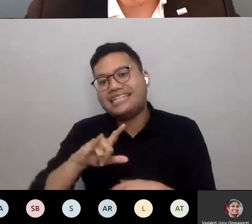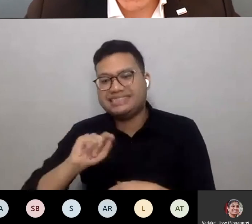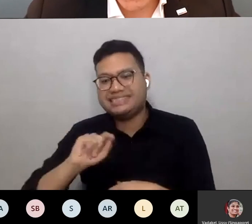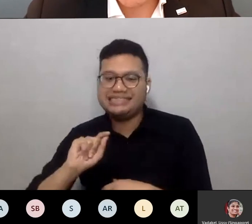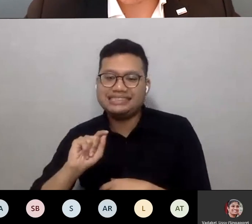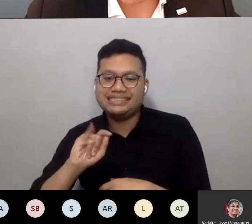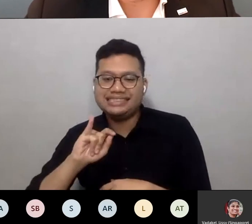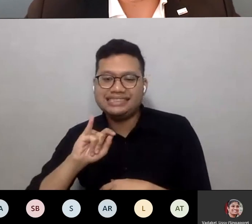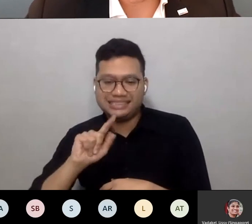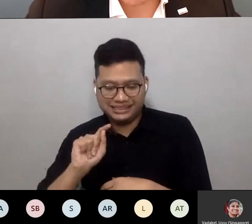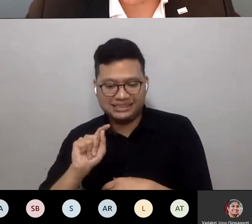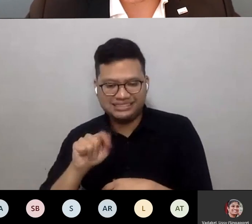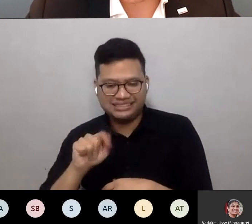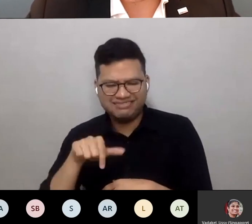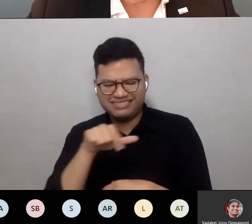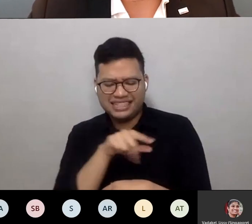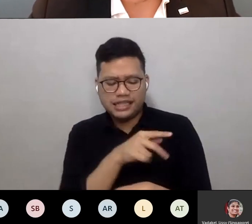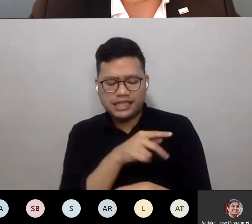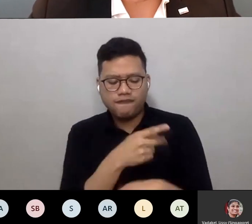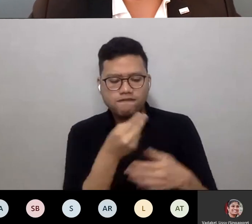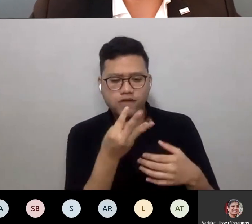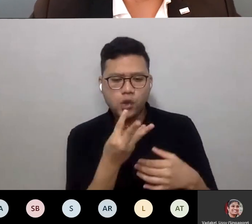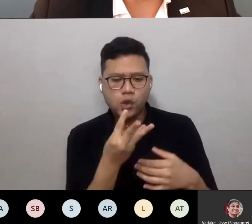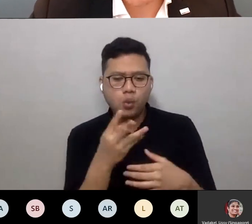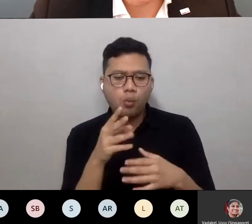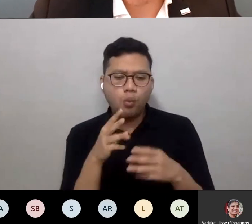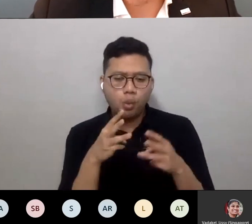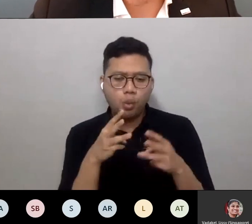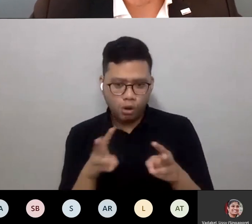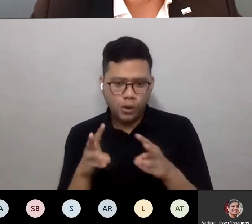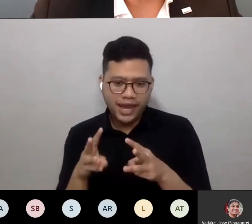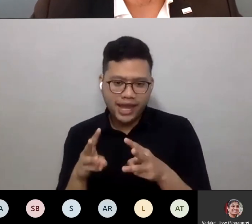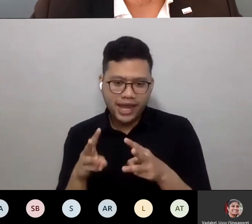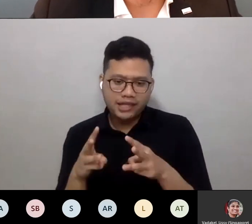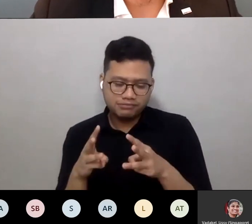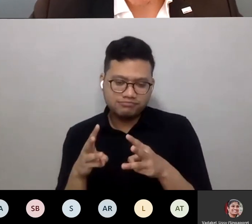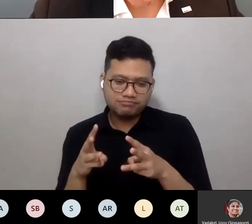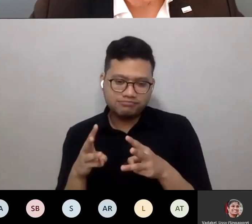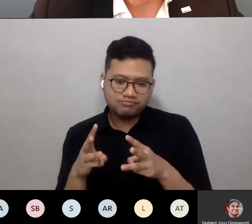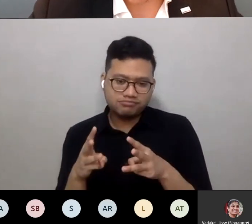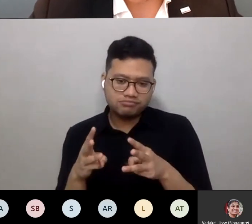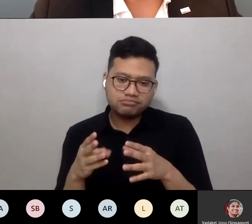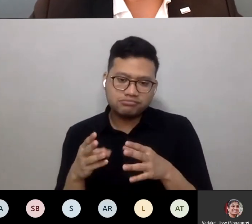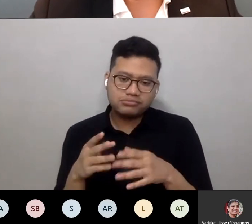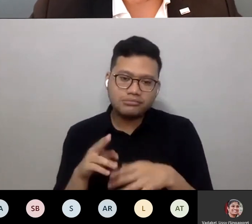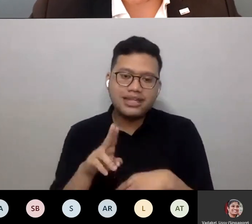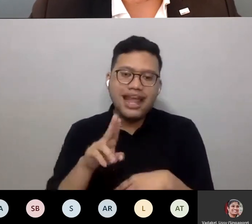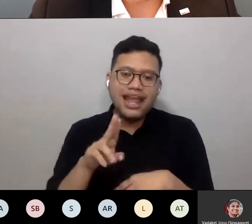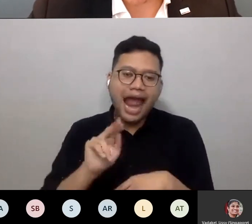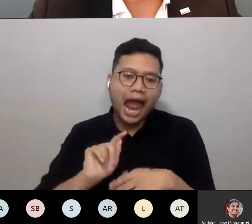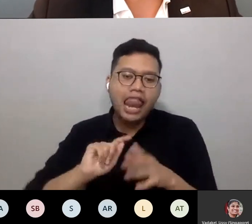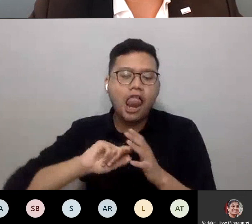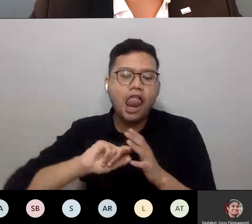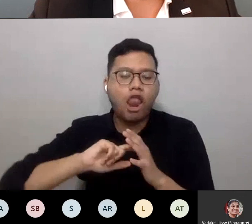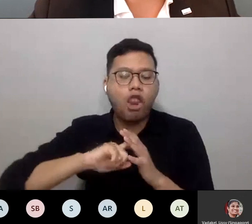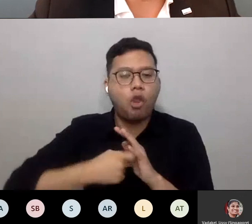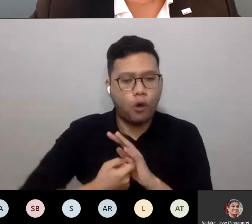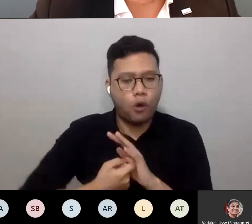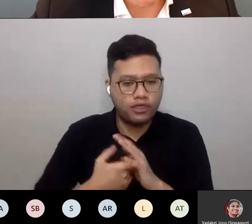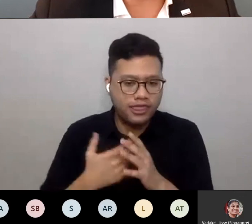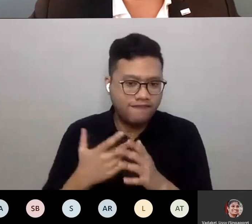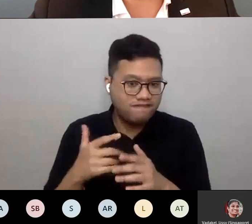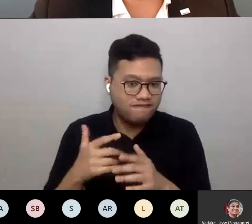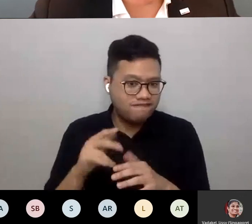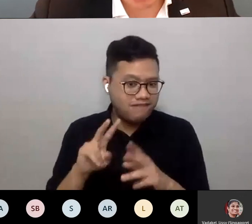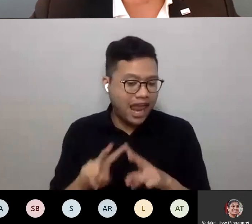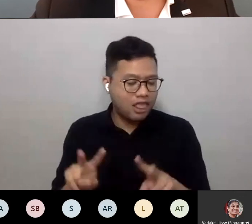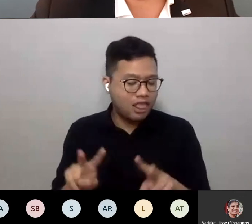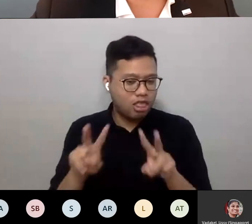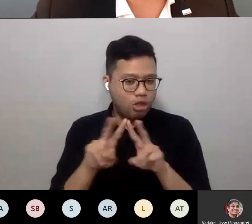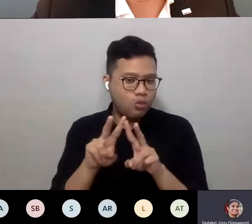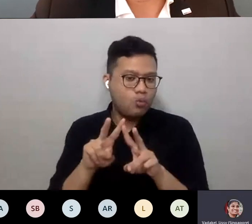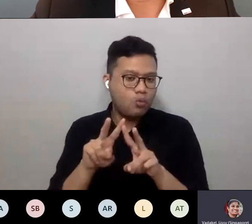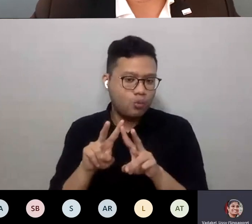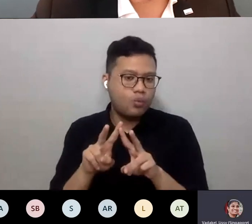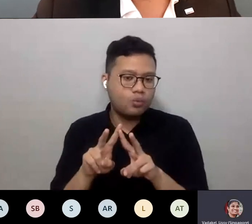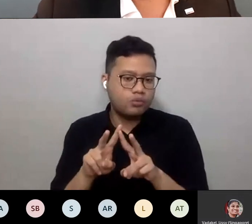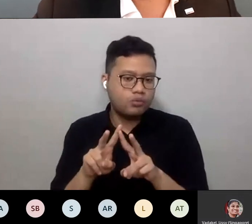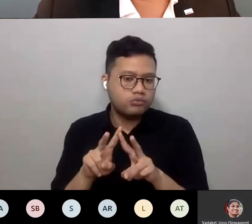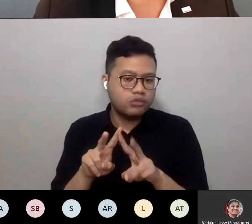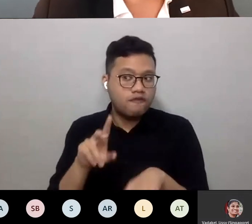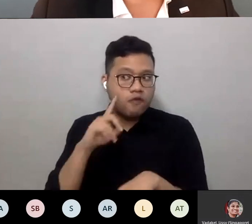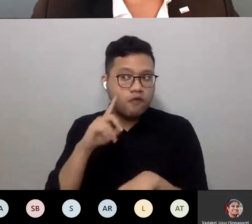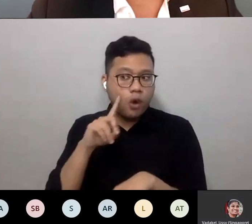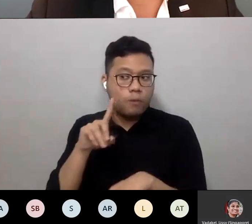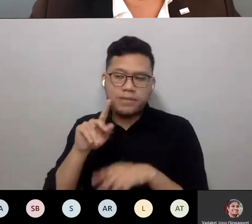These are some of the ways that we can start unlocking the value for those who do not necessarily have the chance